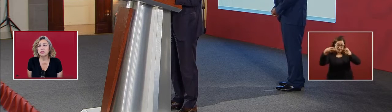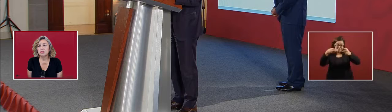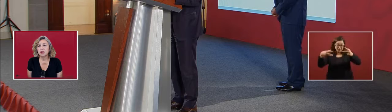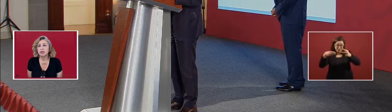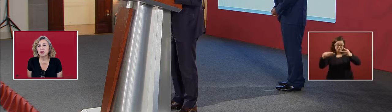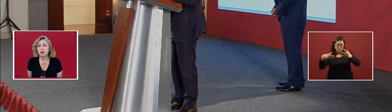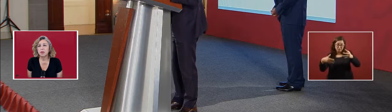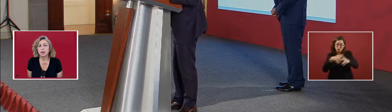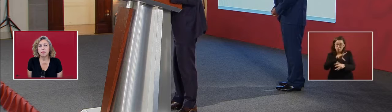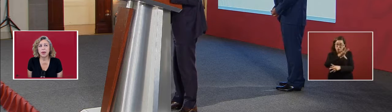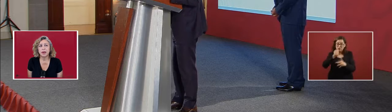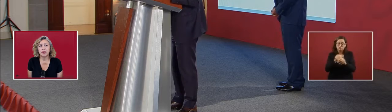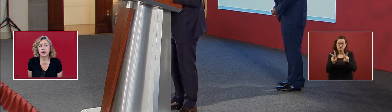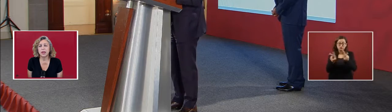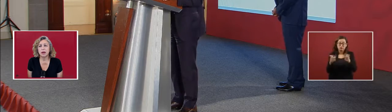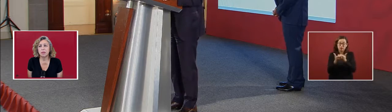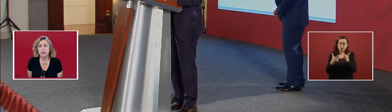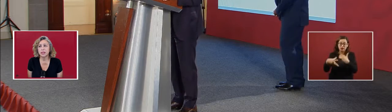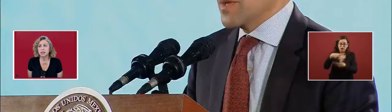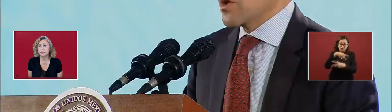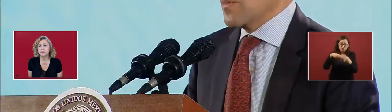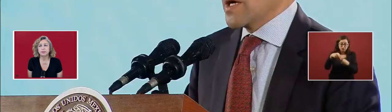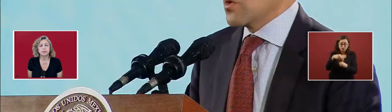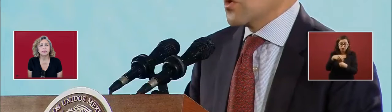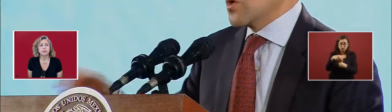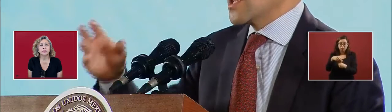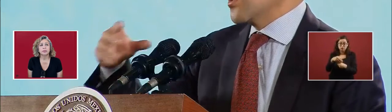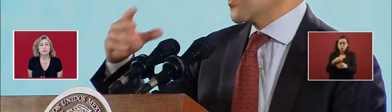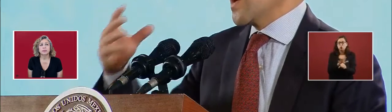So now they're talking about the macroeconomics.